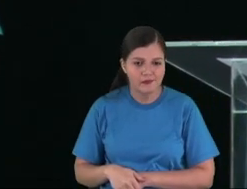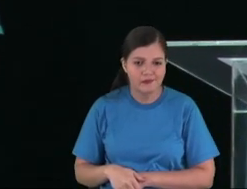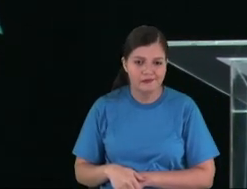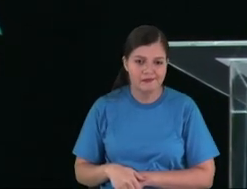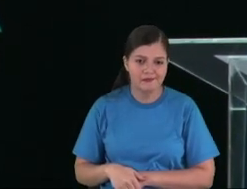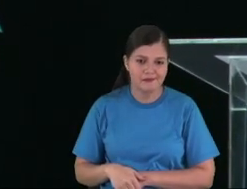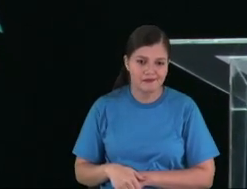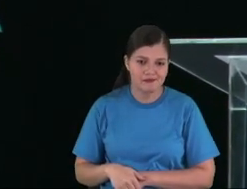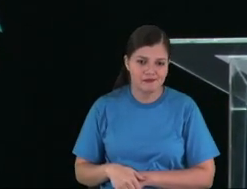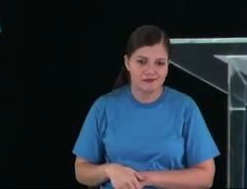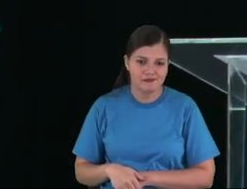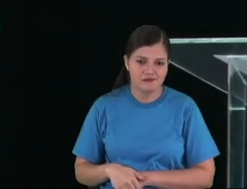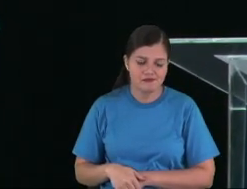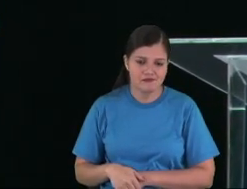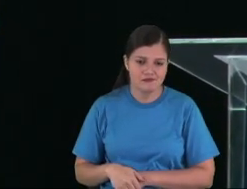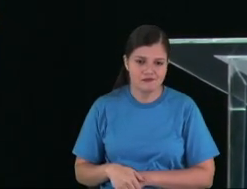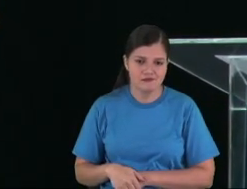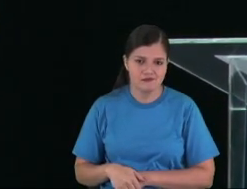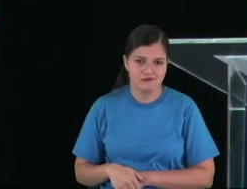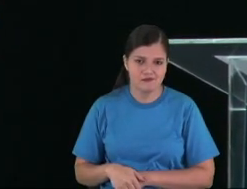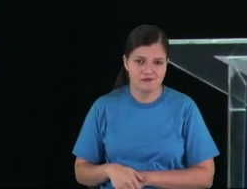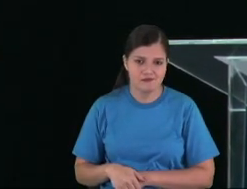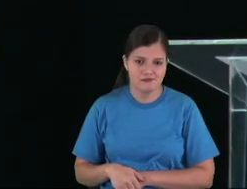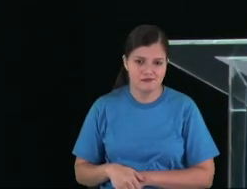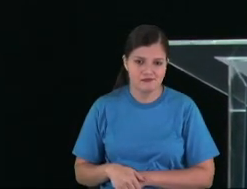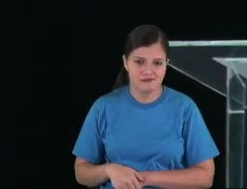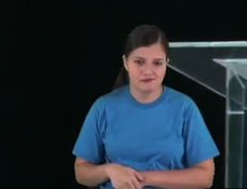sandals, selling sandals.